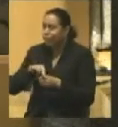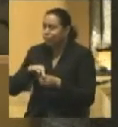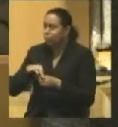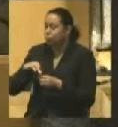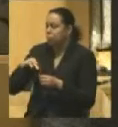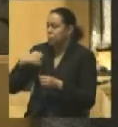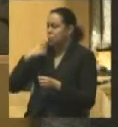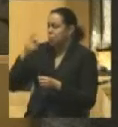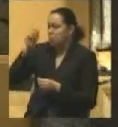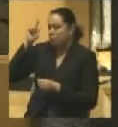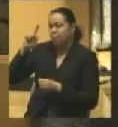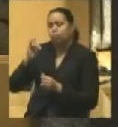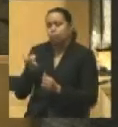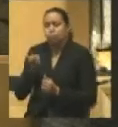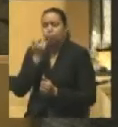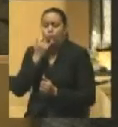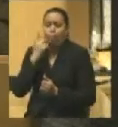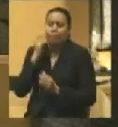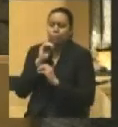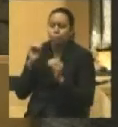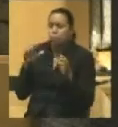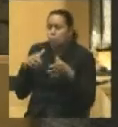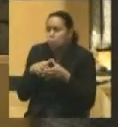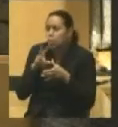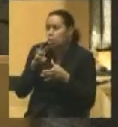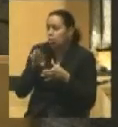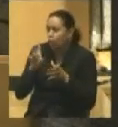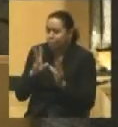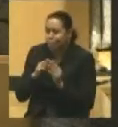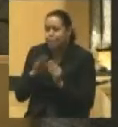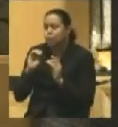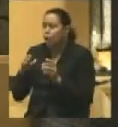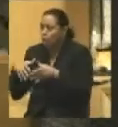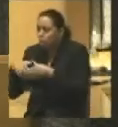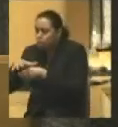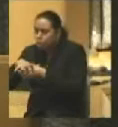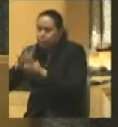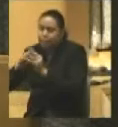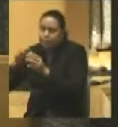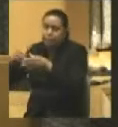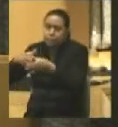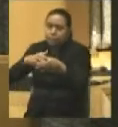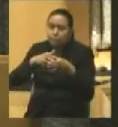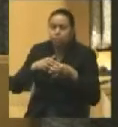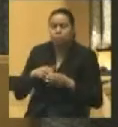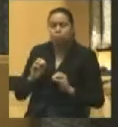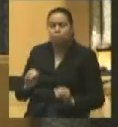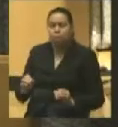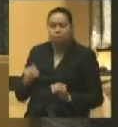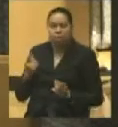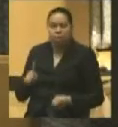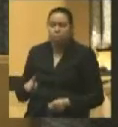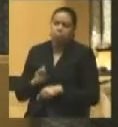mistake not to have had ward meetings and local party committee meetings and party conventions and